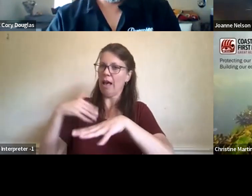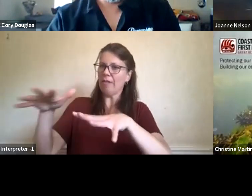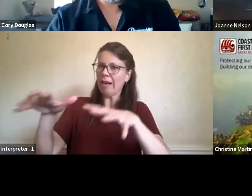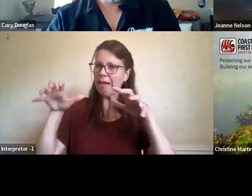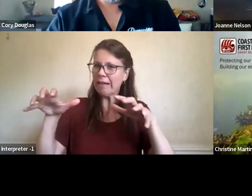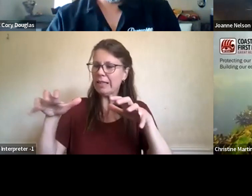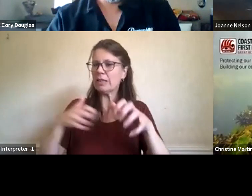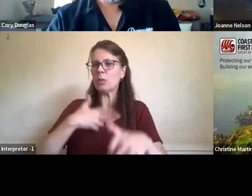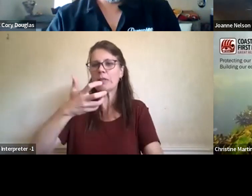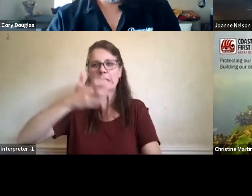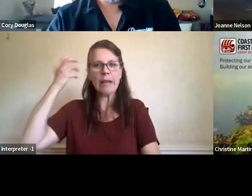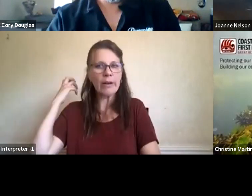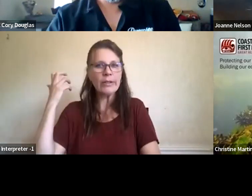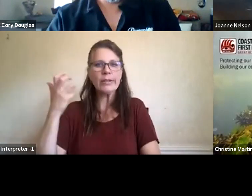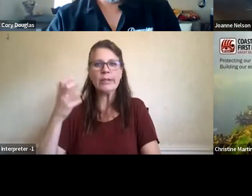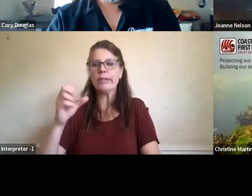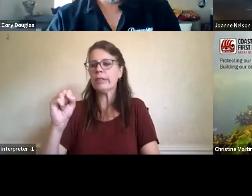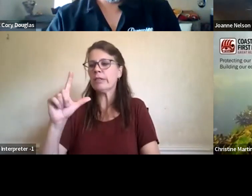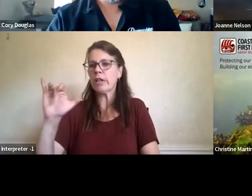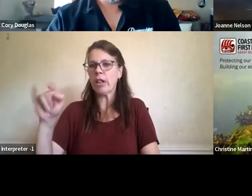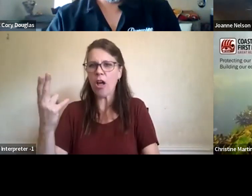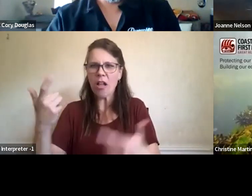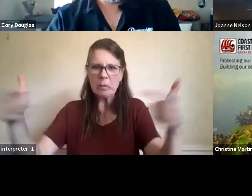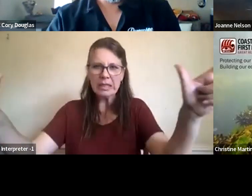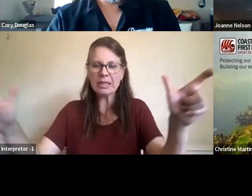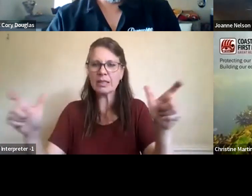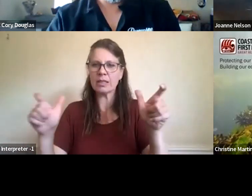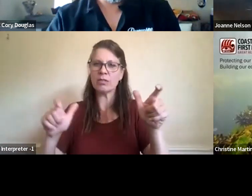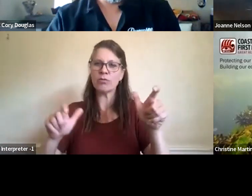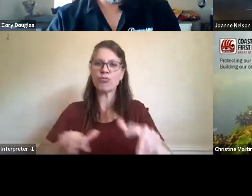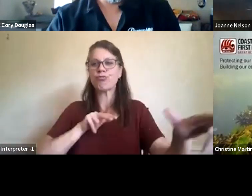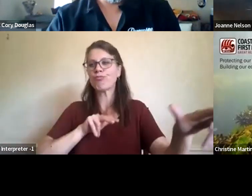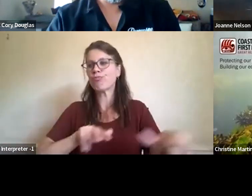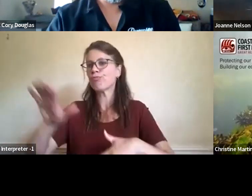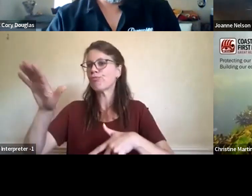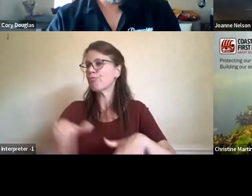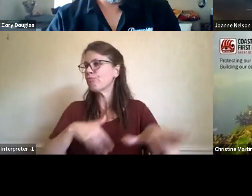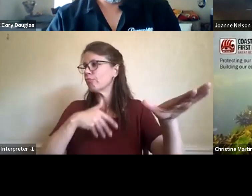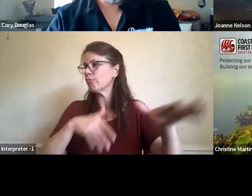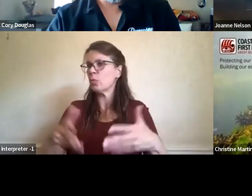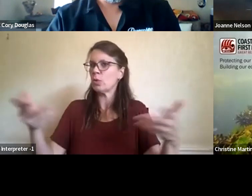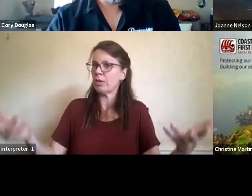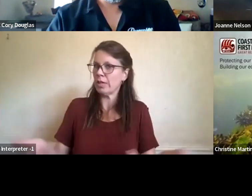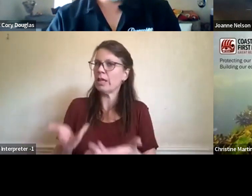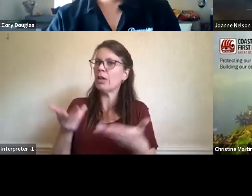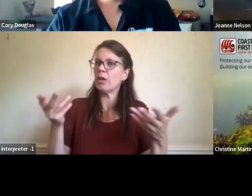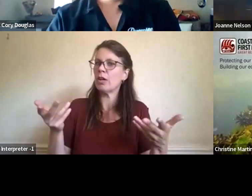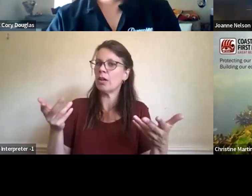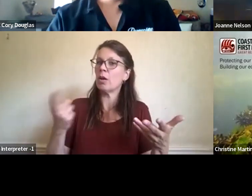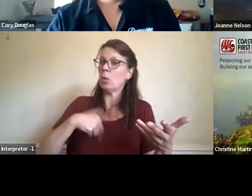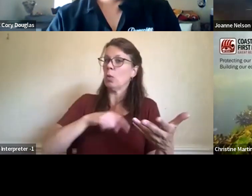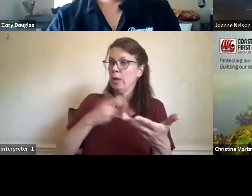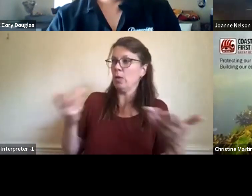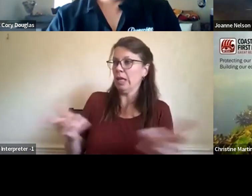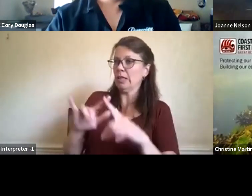earth along with giant sloths on this part of the continent. And our